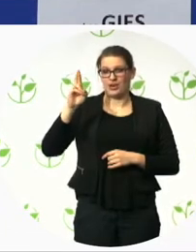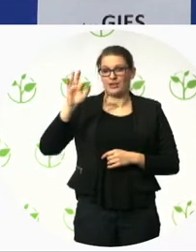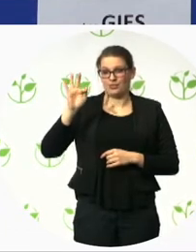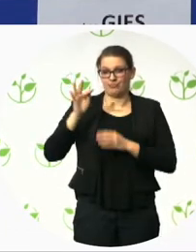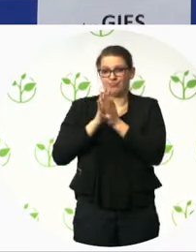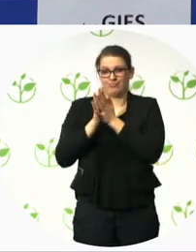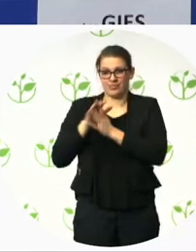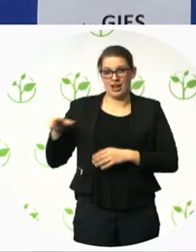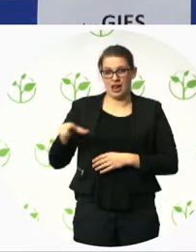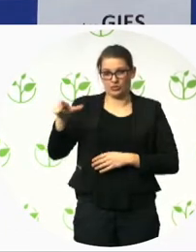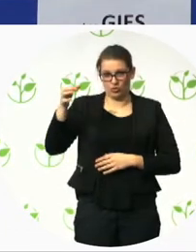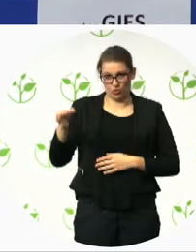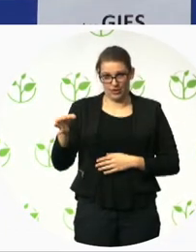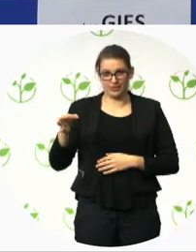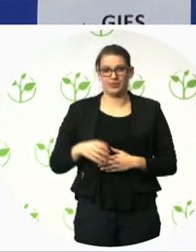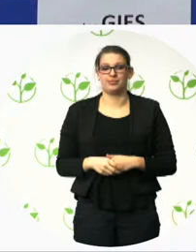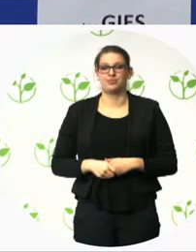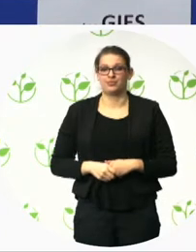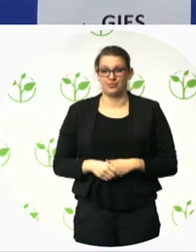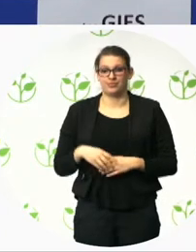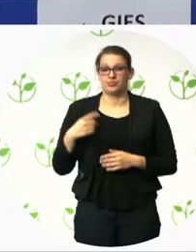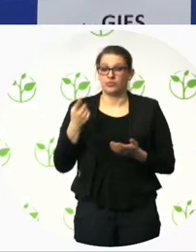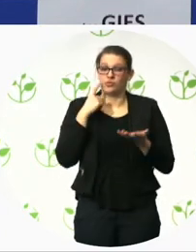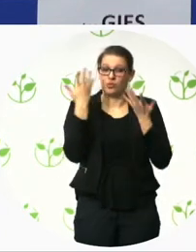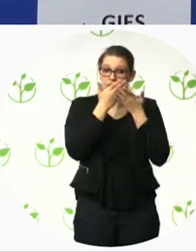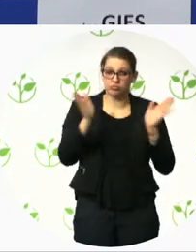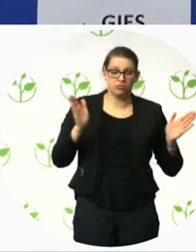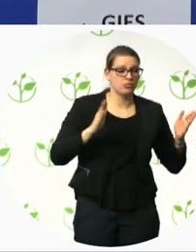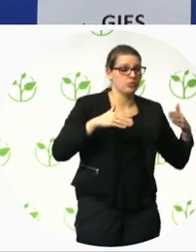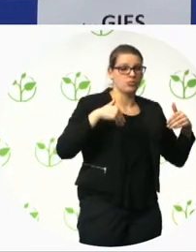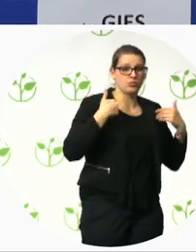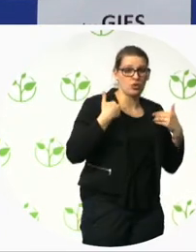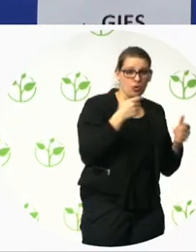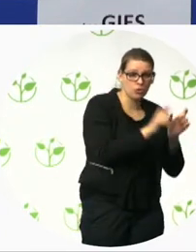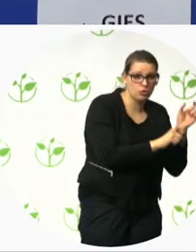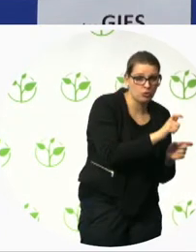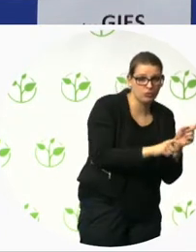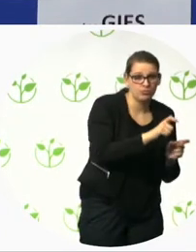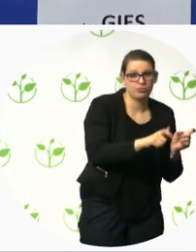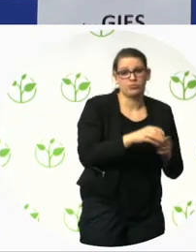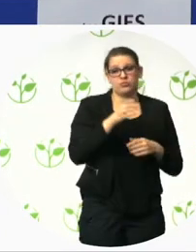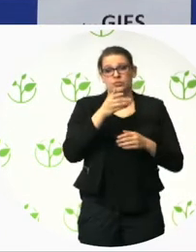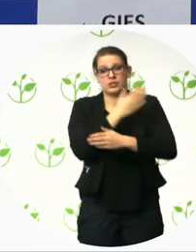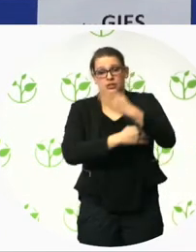things like education, assistance for people with disabilities, and healthcare. Um,